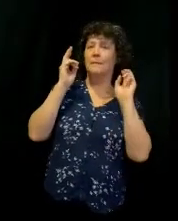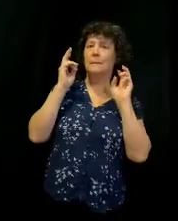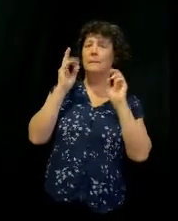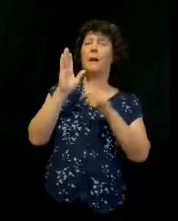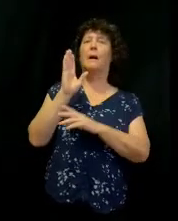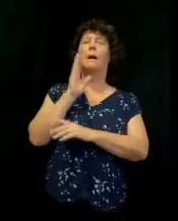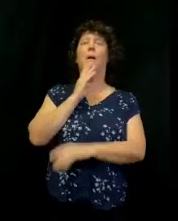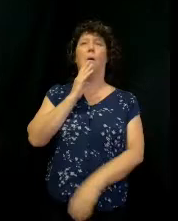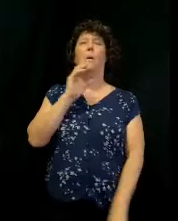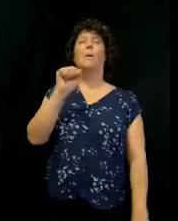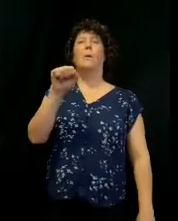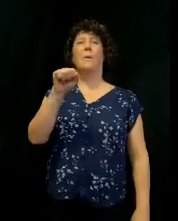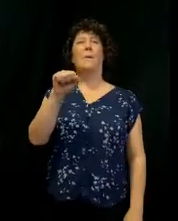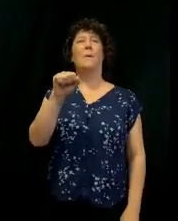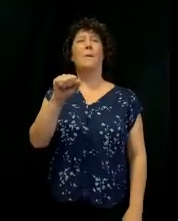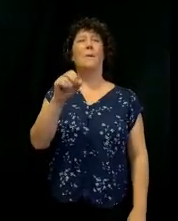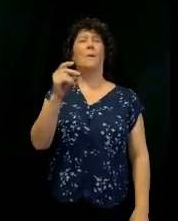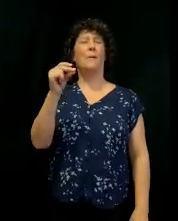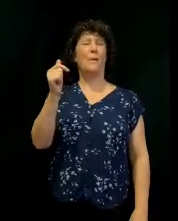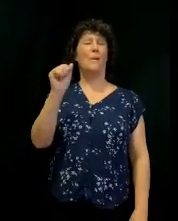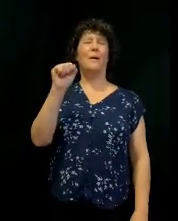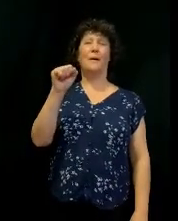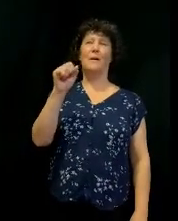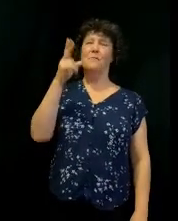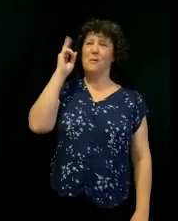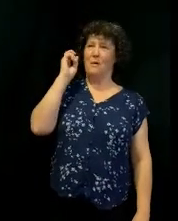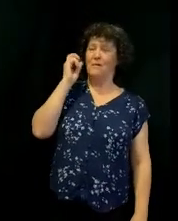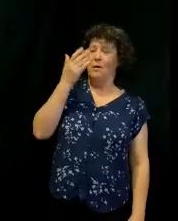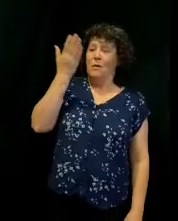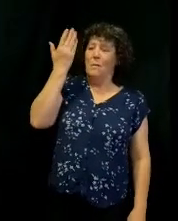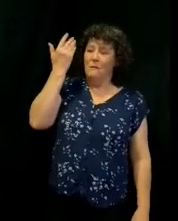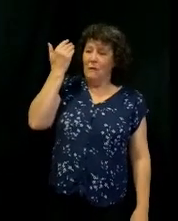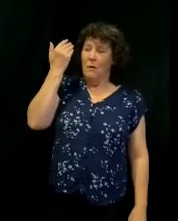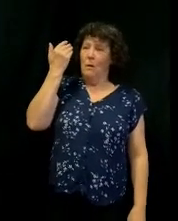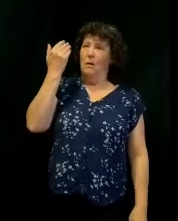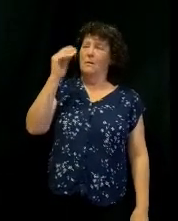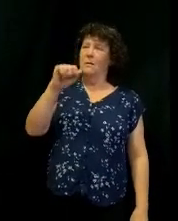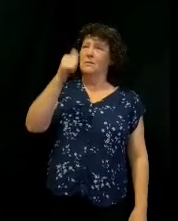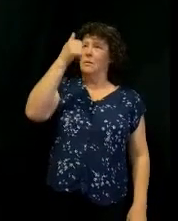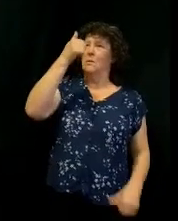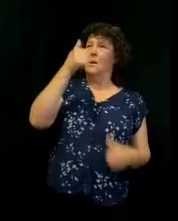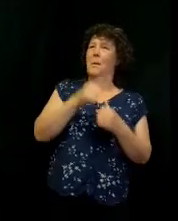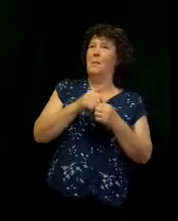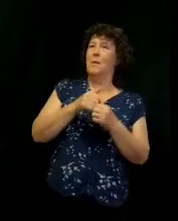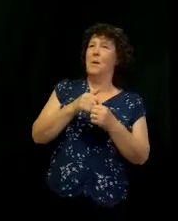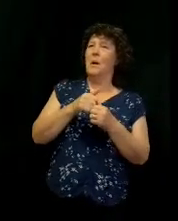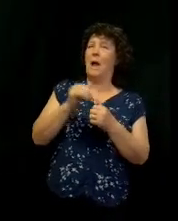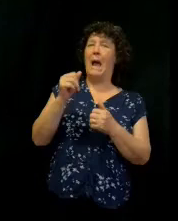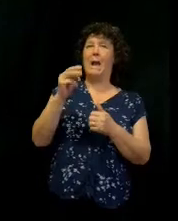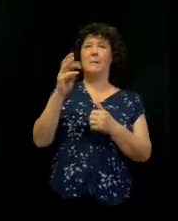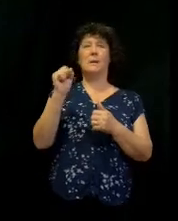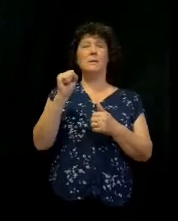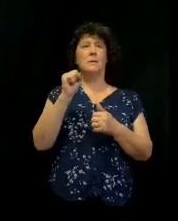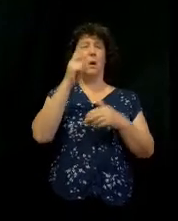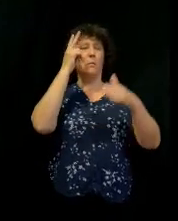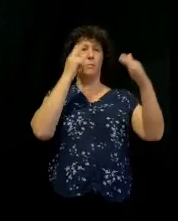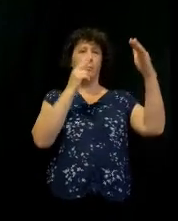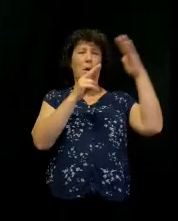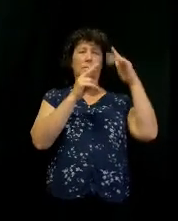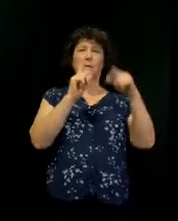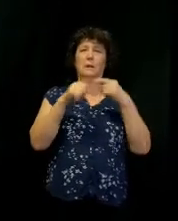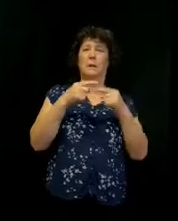Oh, oh, we've heard this before. This is what Amos prophesied about,